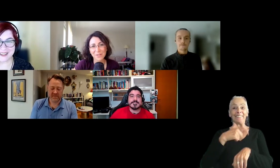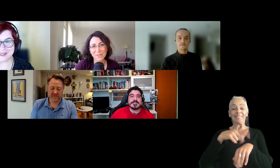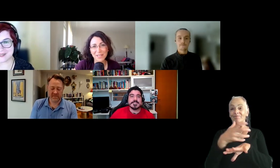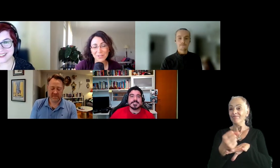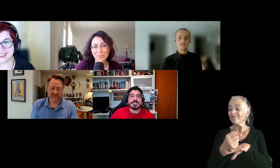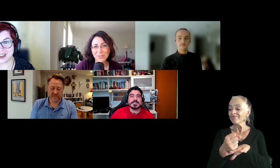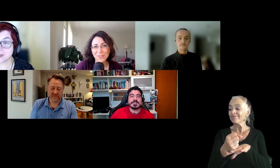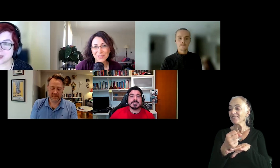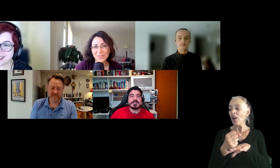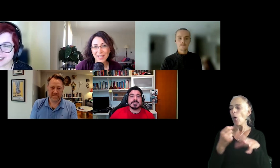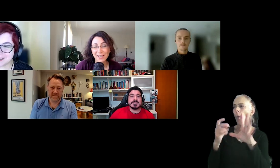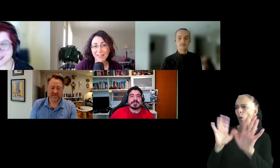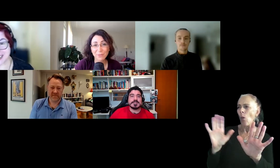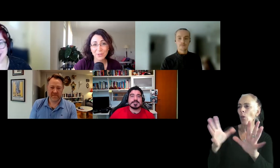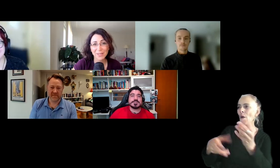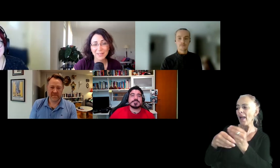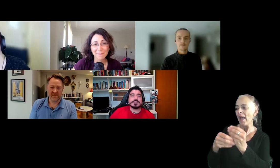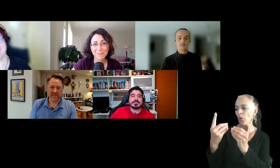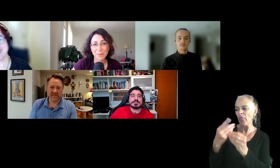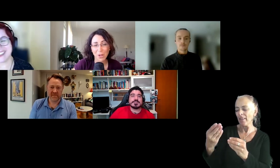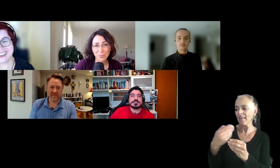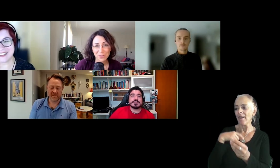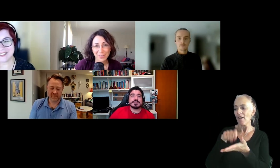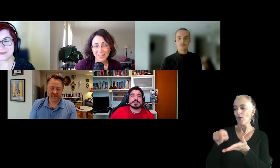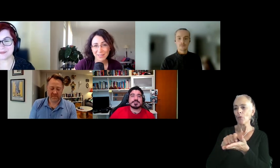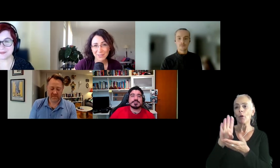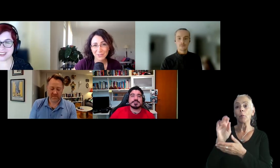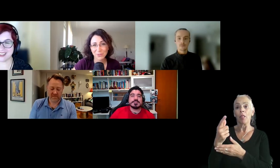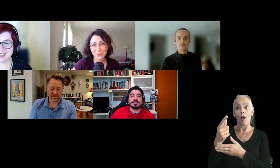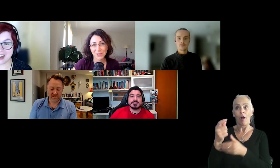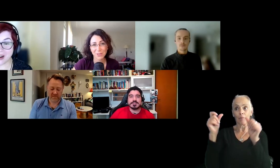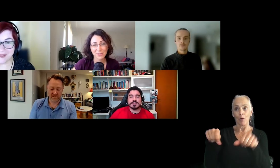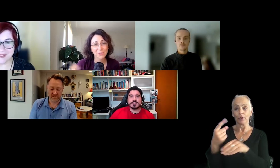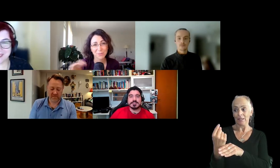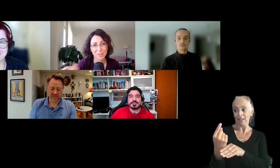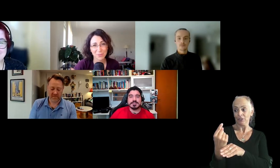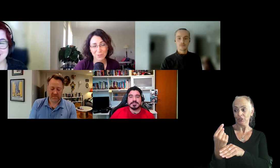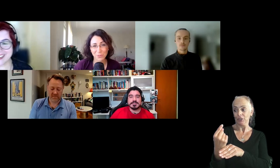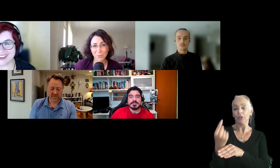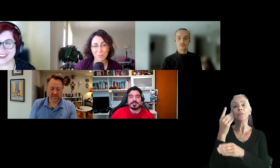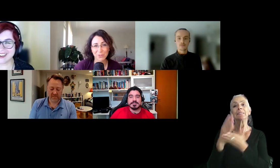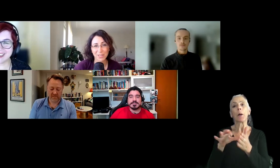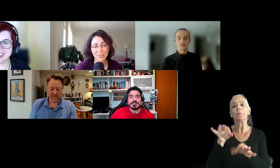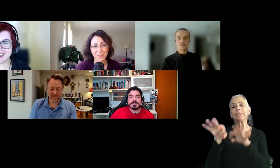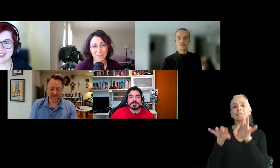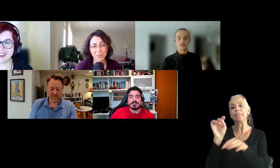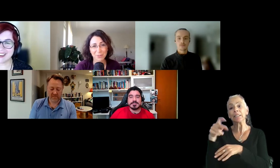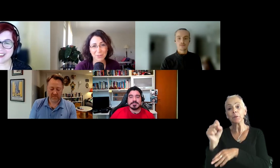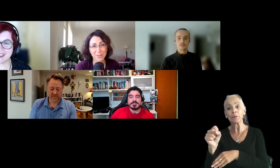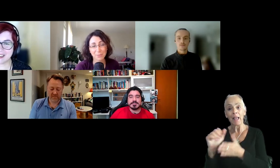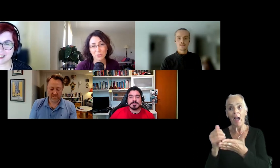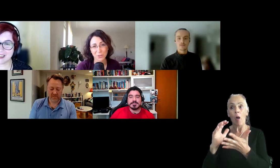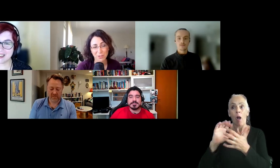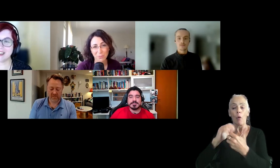I just wanted to add, I wrote a, um, a blog post last year to give some tips for people to get into the game